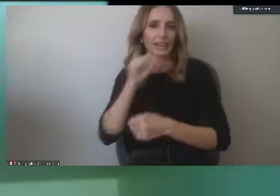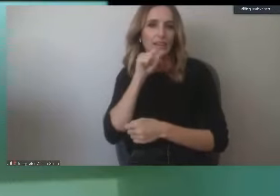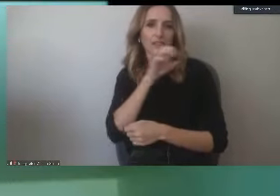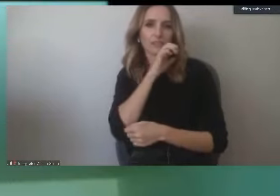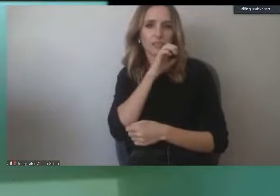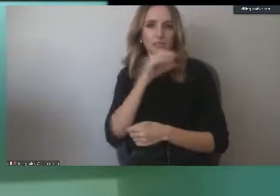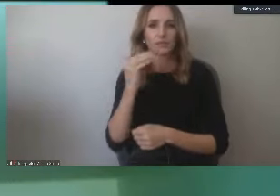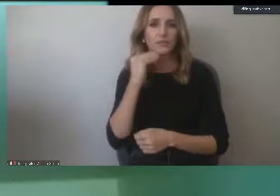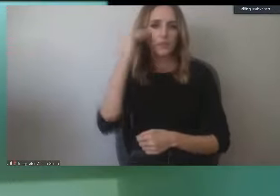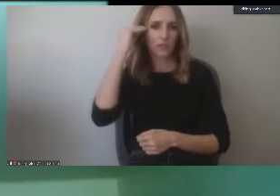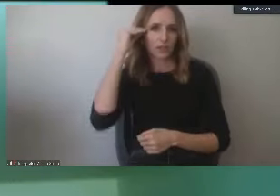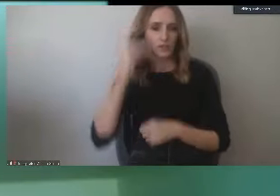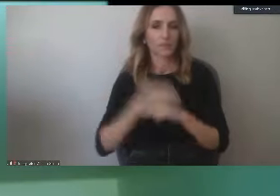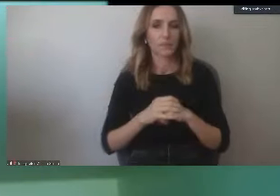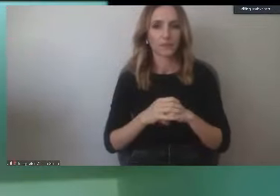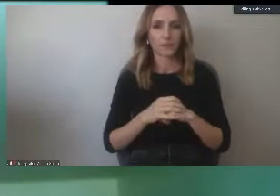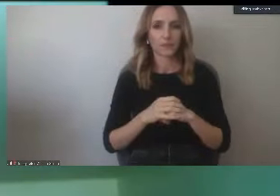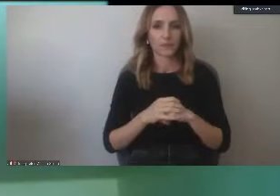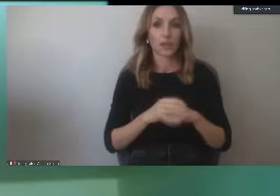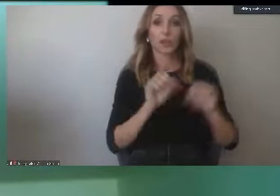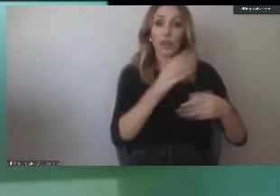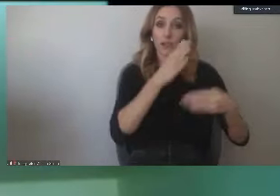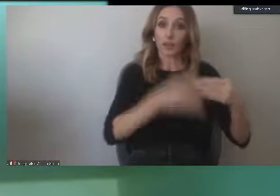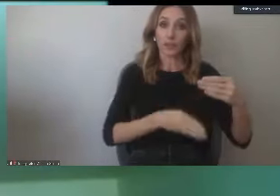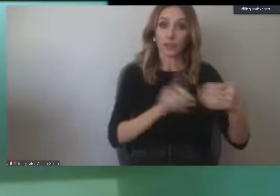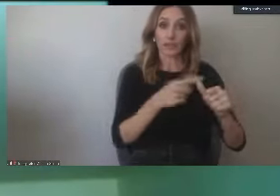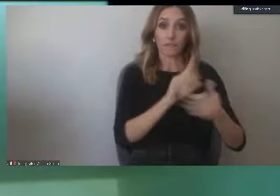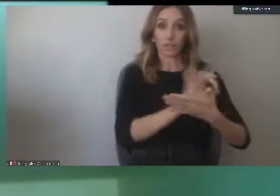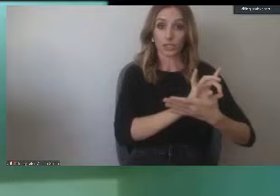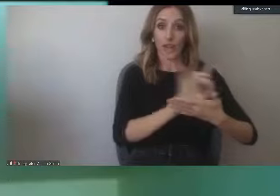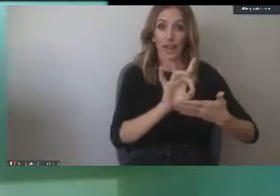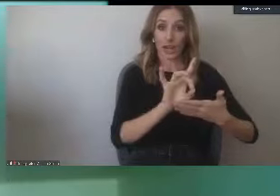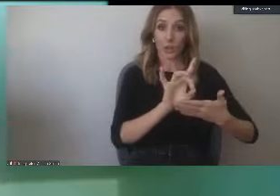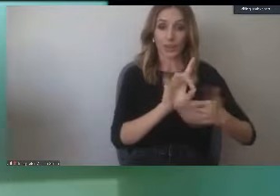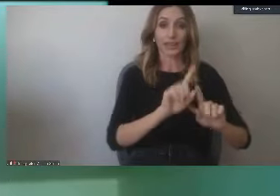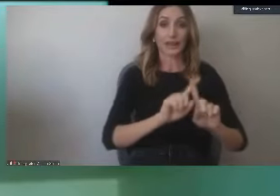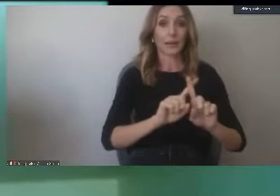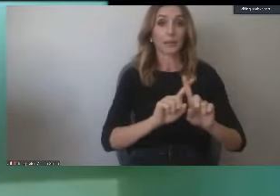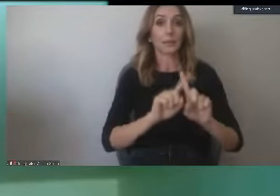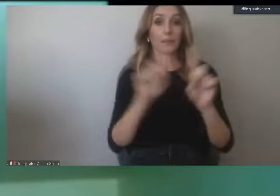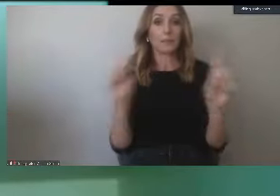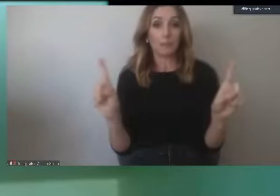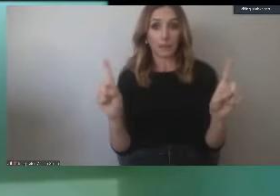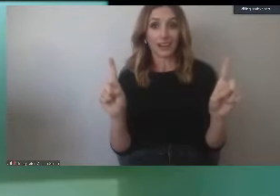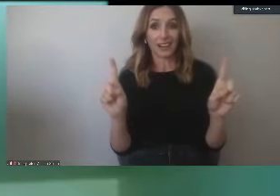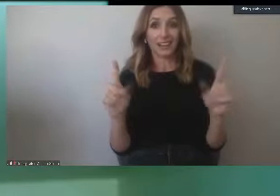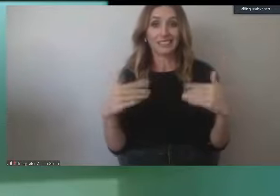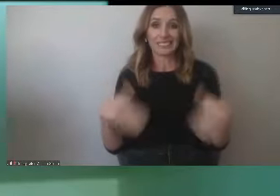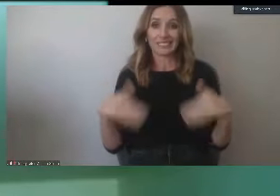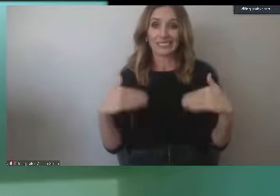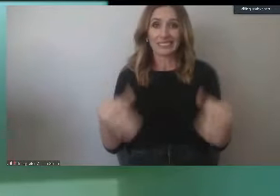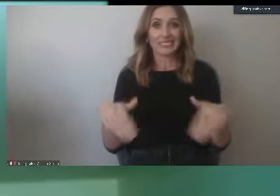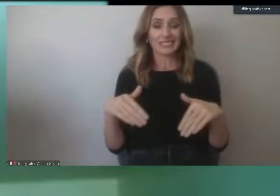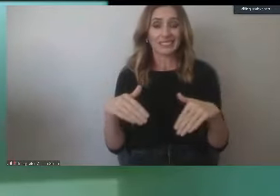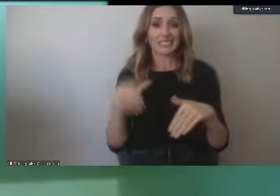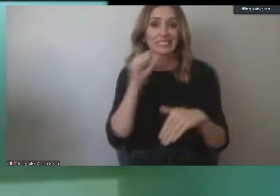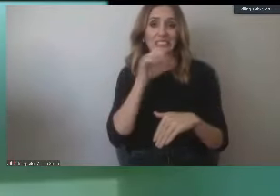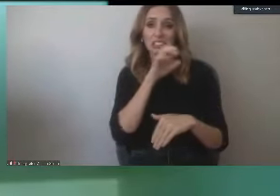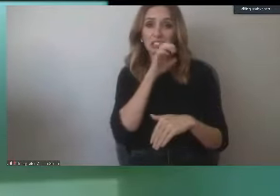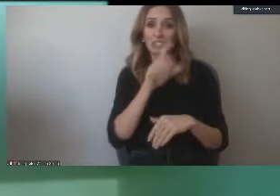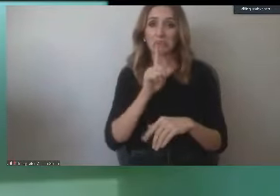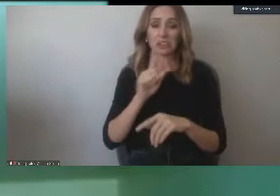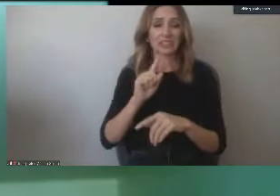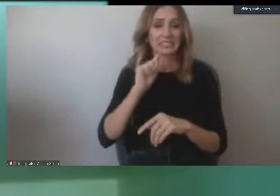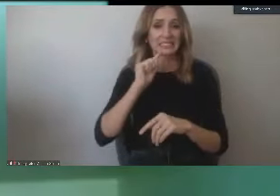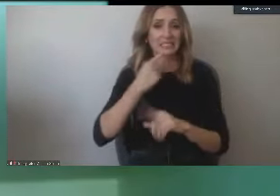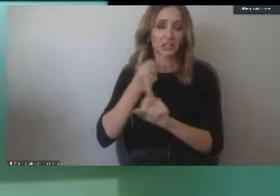students and can complete the first eight week portion. But given how seriously and tragically people in nursing homes have been impacted by the